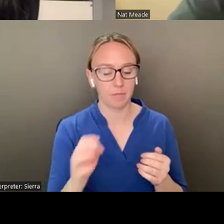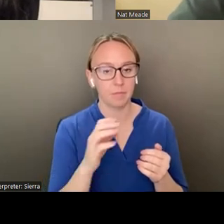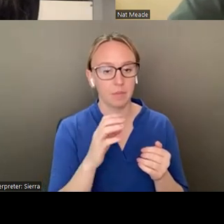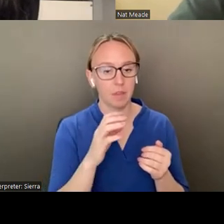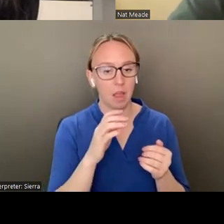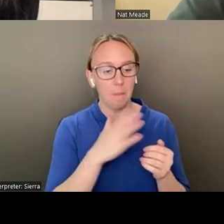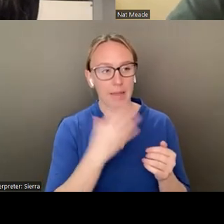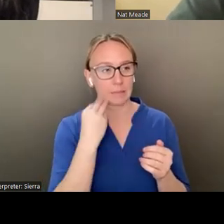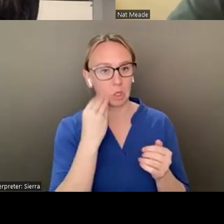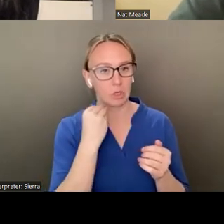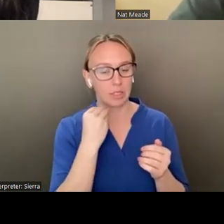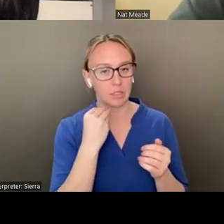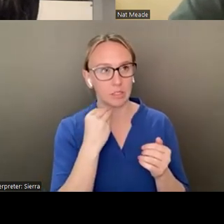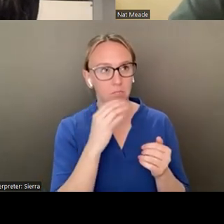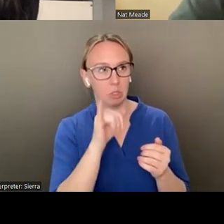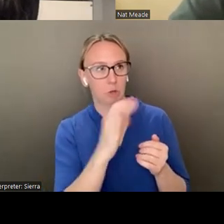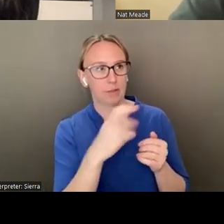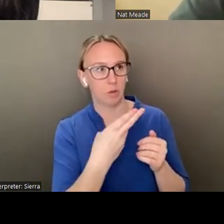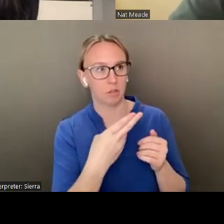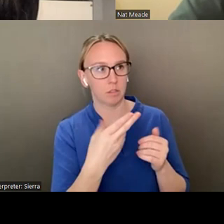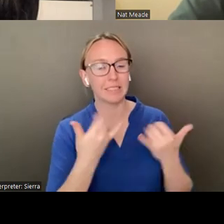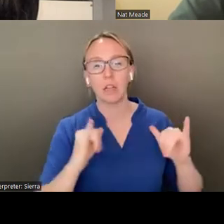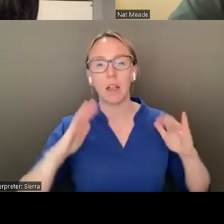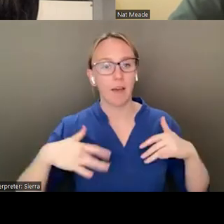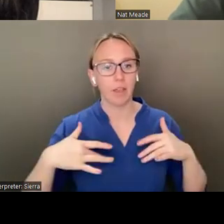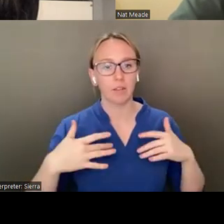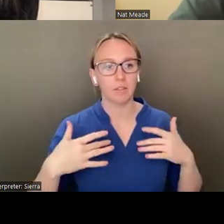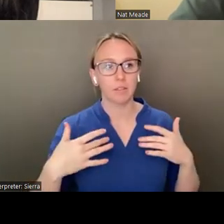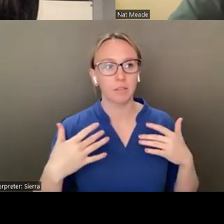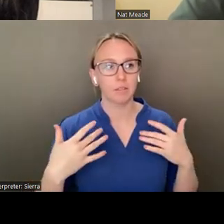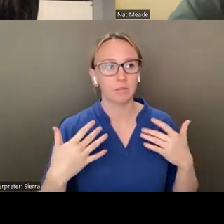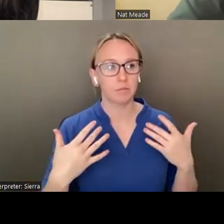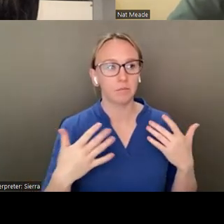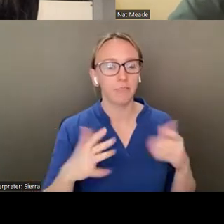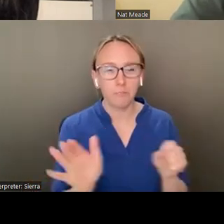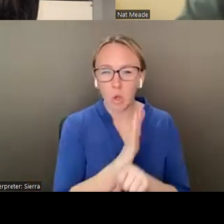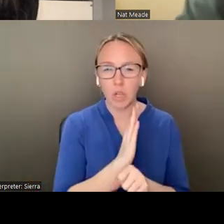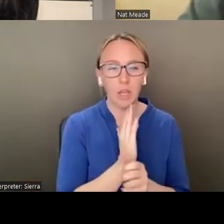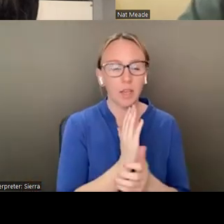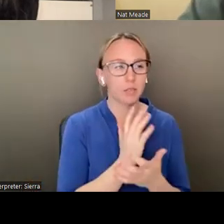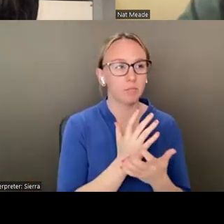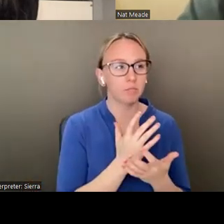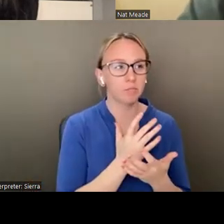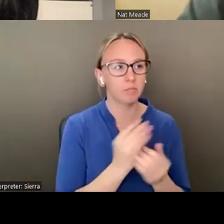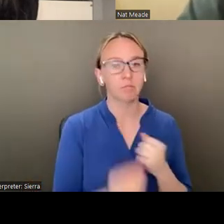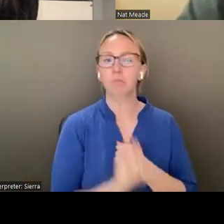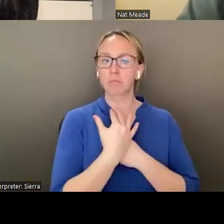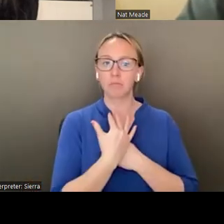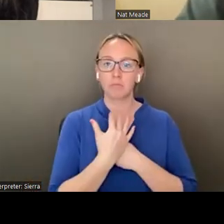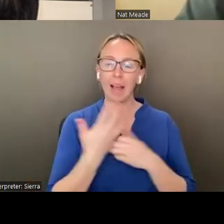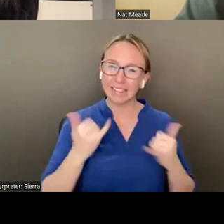yet. Like, I think it's still here and I'm, it's still buffering. It's still processing and I wouldn't be surprised